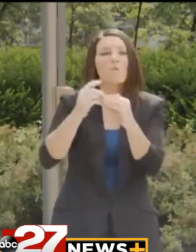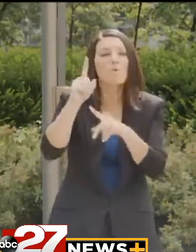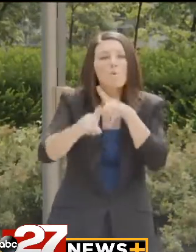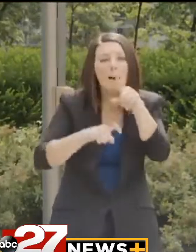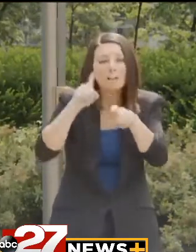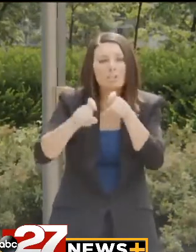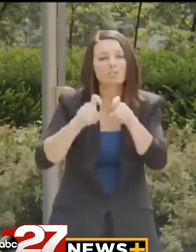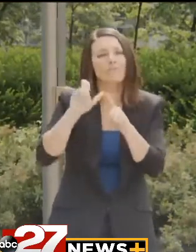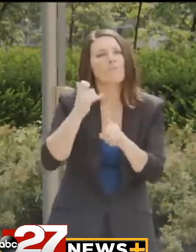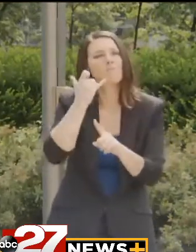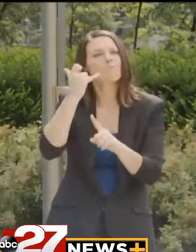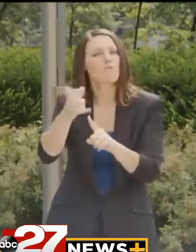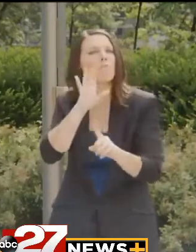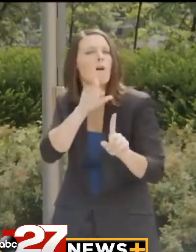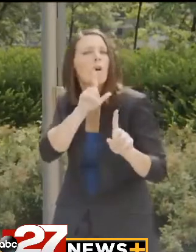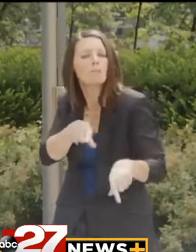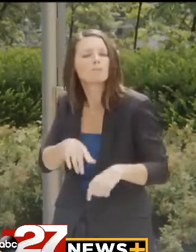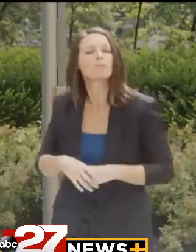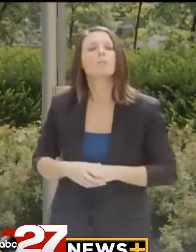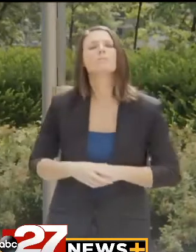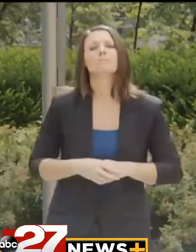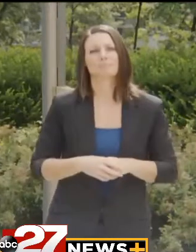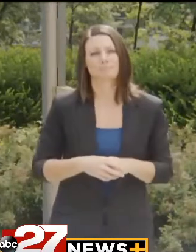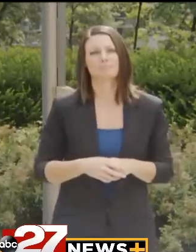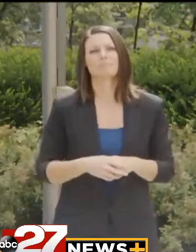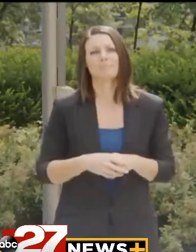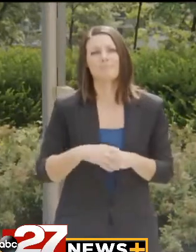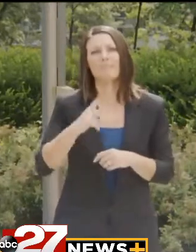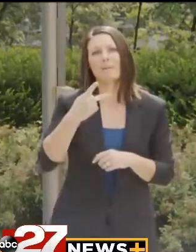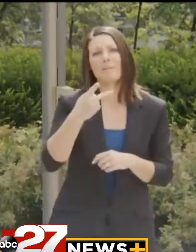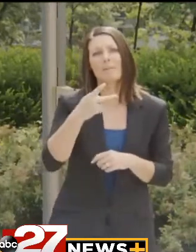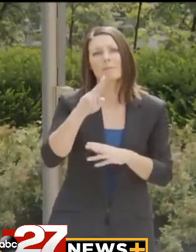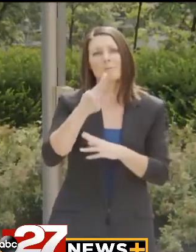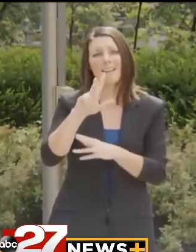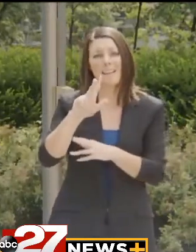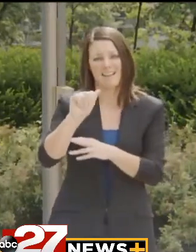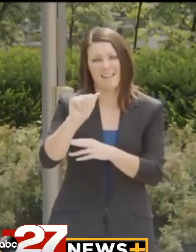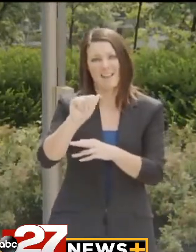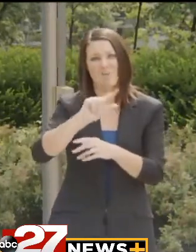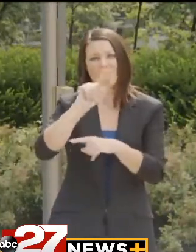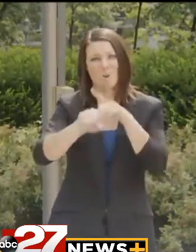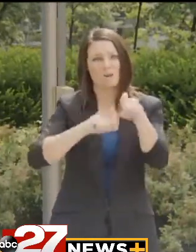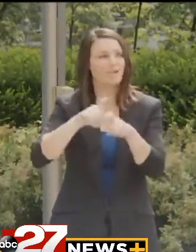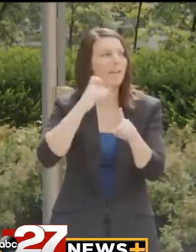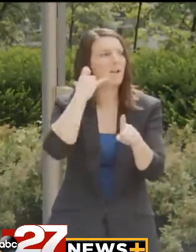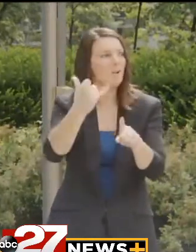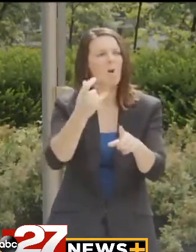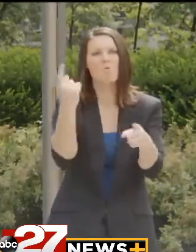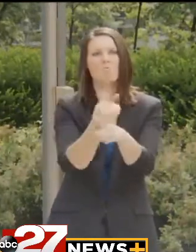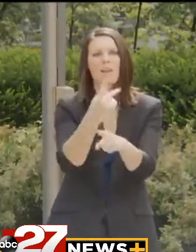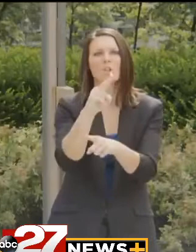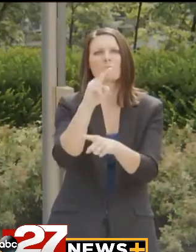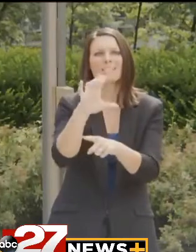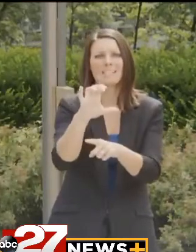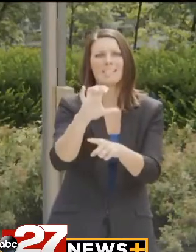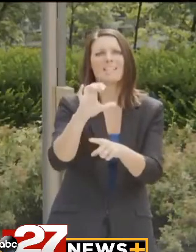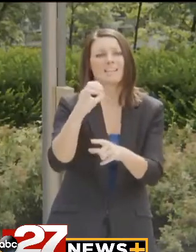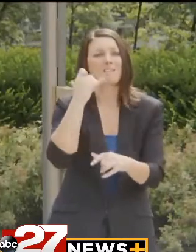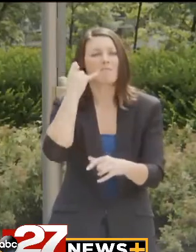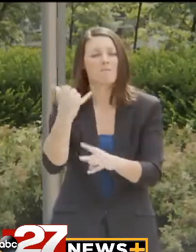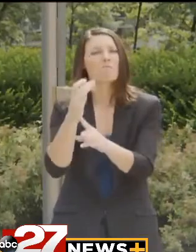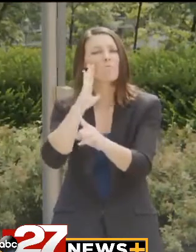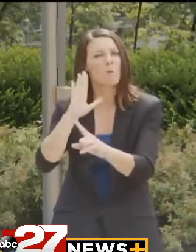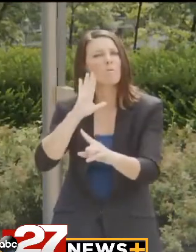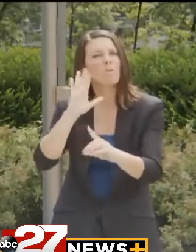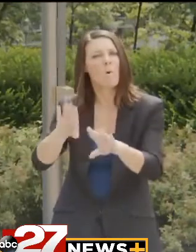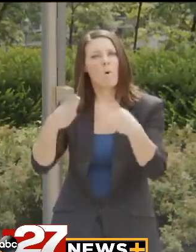can be answered and after that individuals with PUA questions can call the regular UC hotline which will